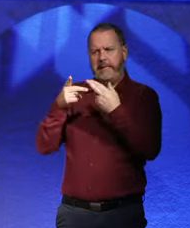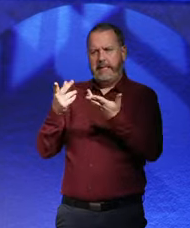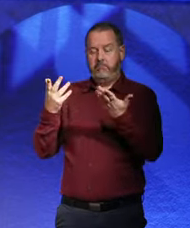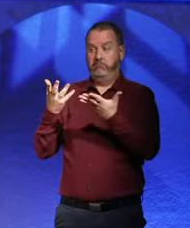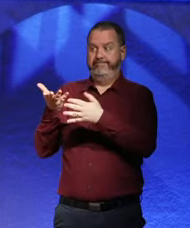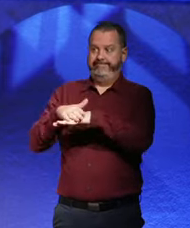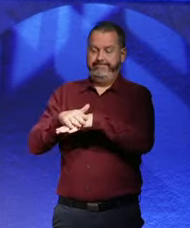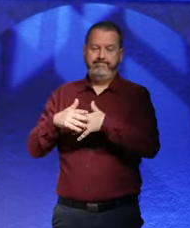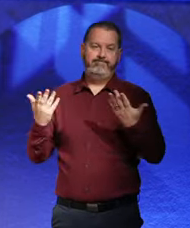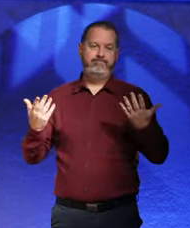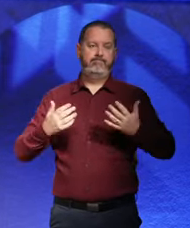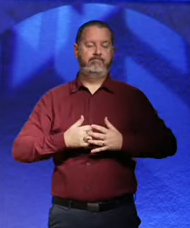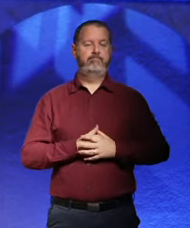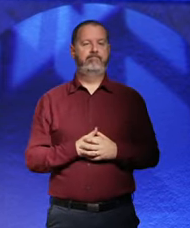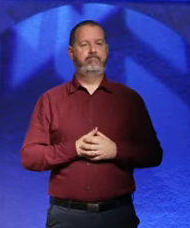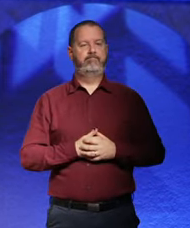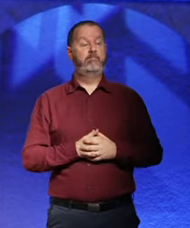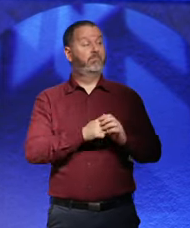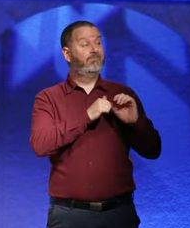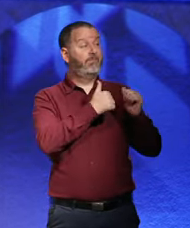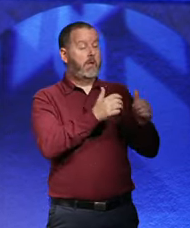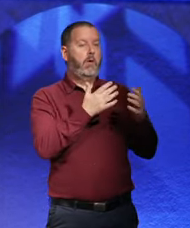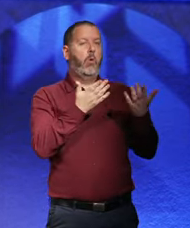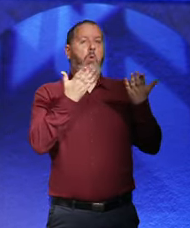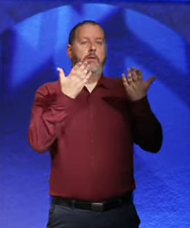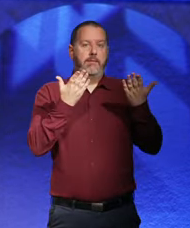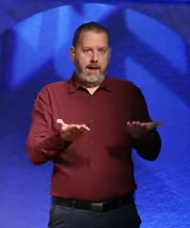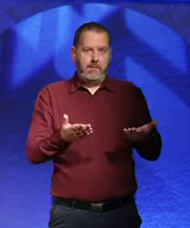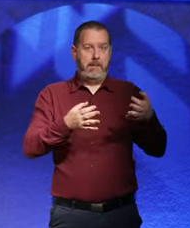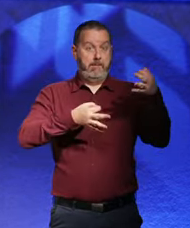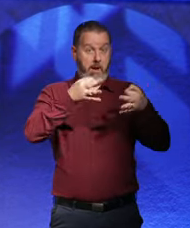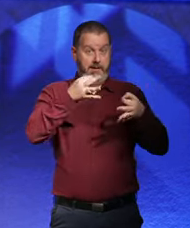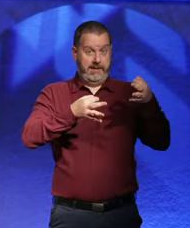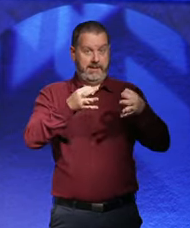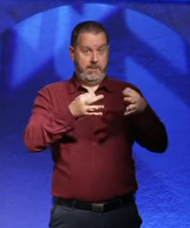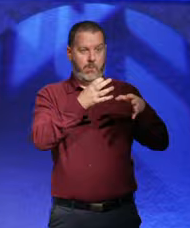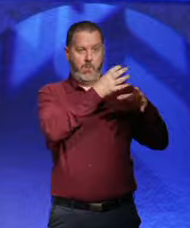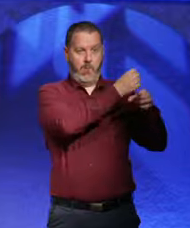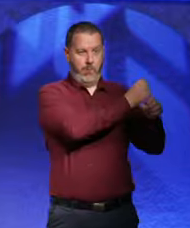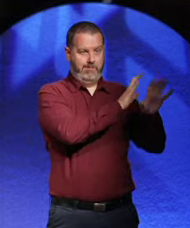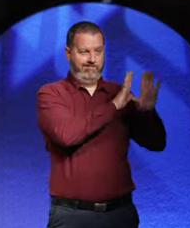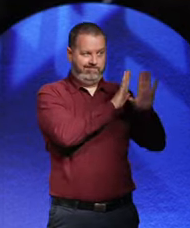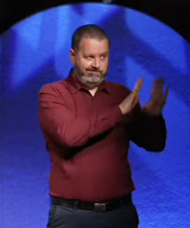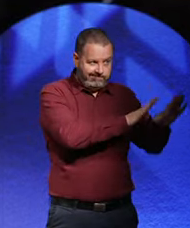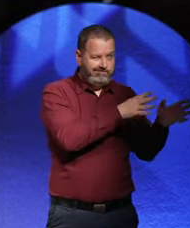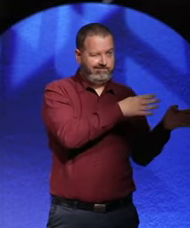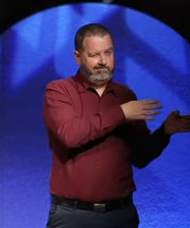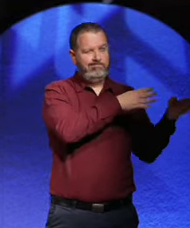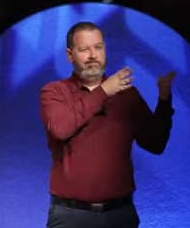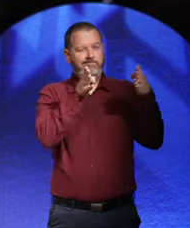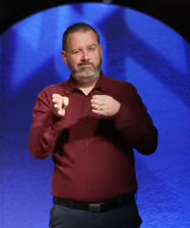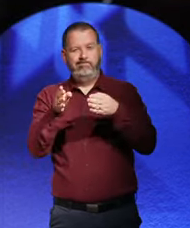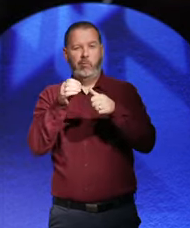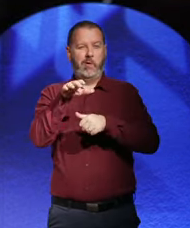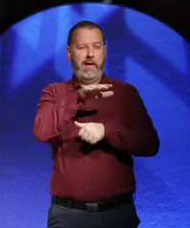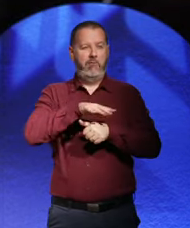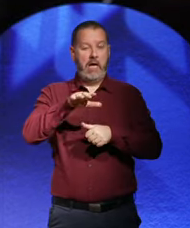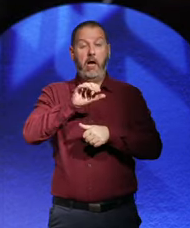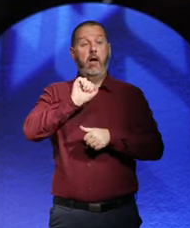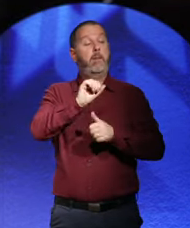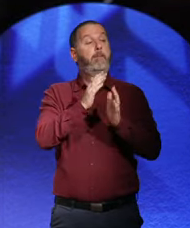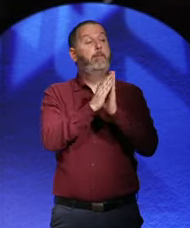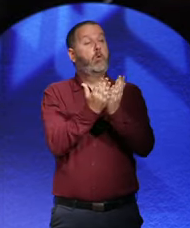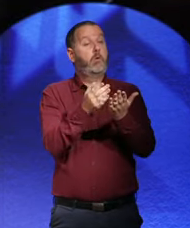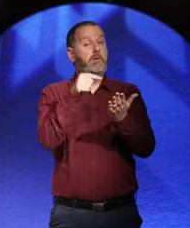Perhaps just leave the political sphere for a few minutes. In all of the chapters in the book, you know,